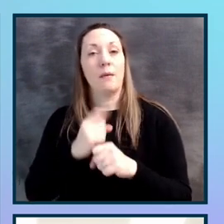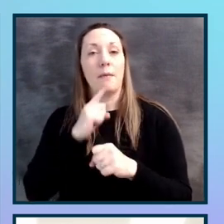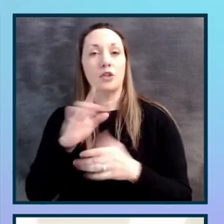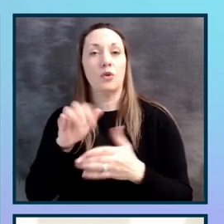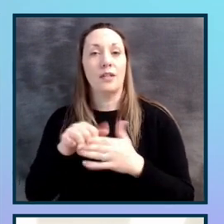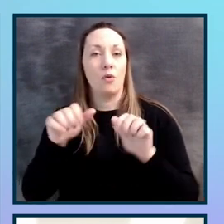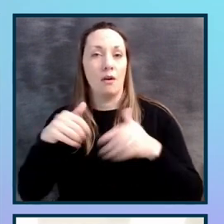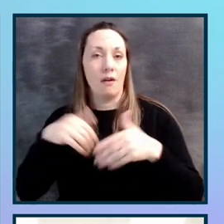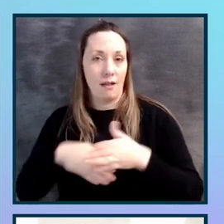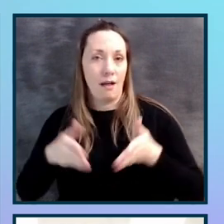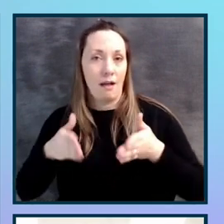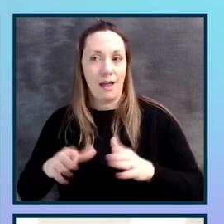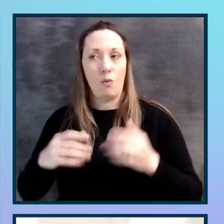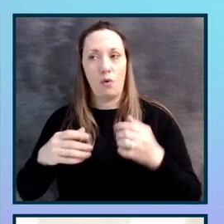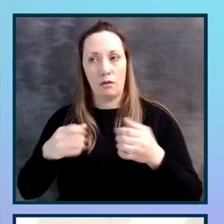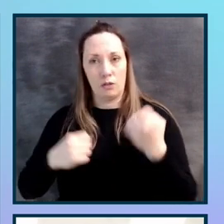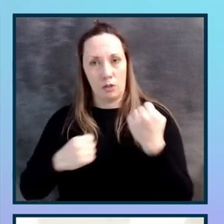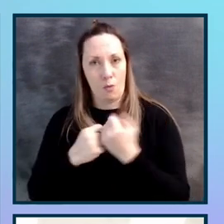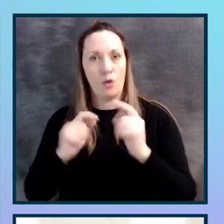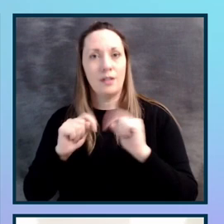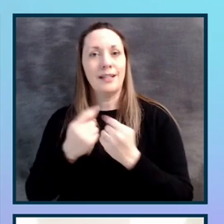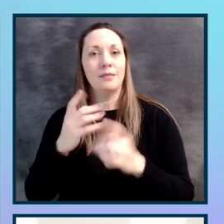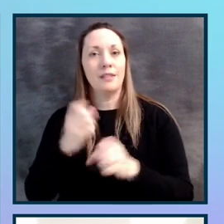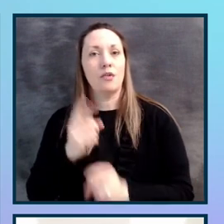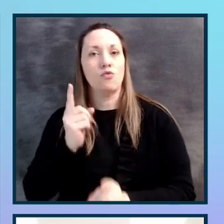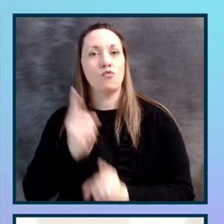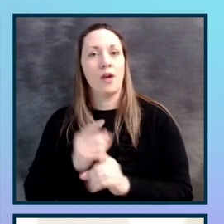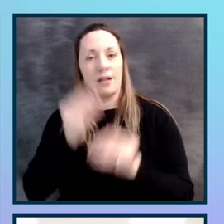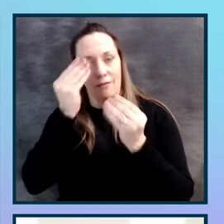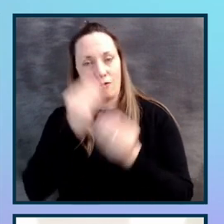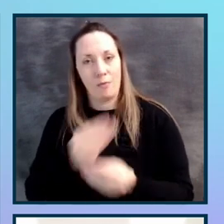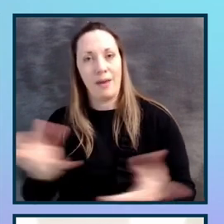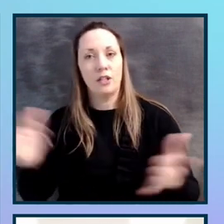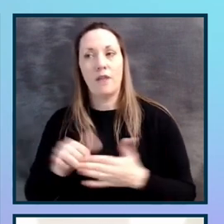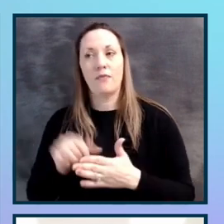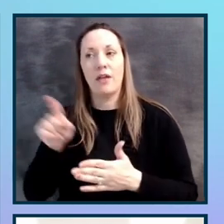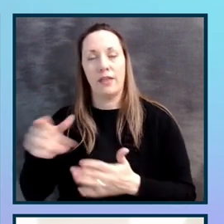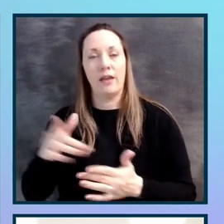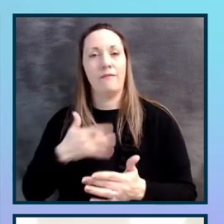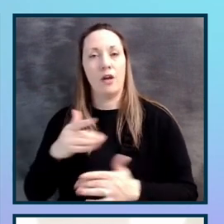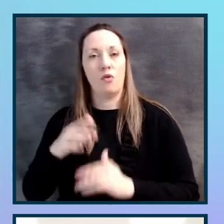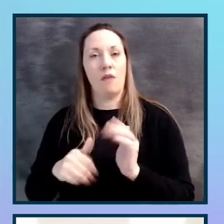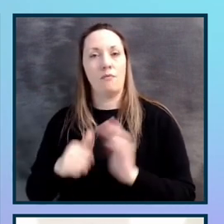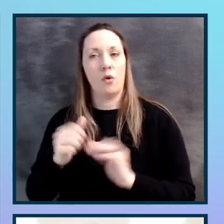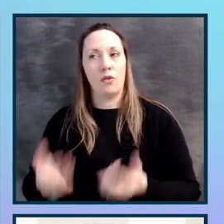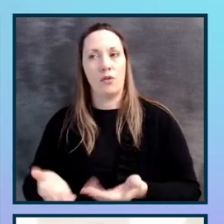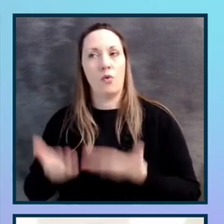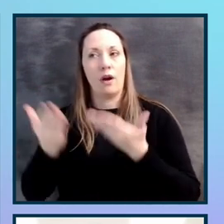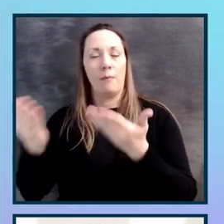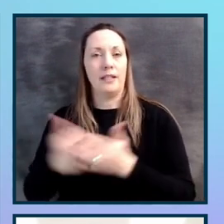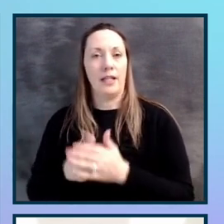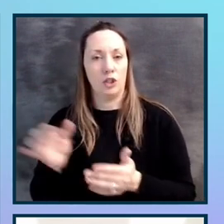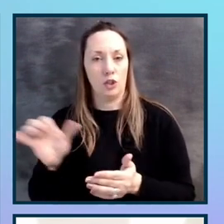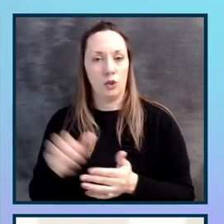enabling our support teams to give the right information and that they're comfortable with the recommendations that they're making.